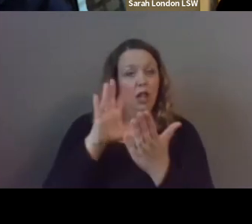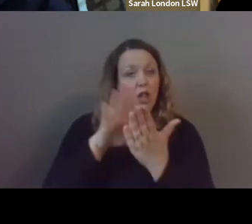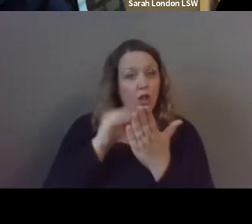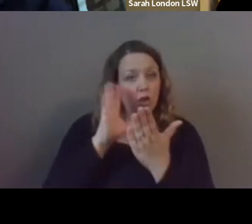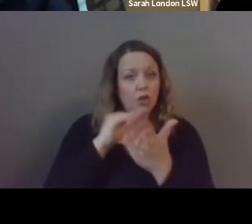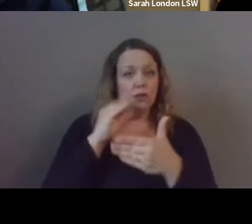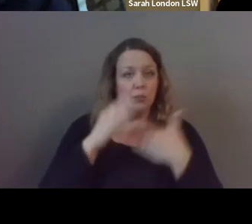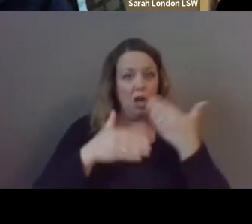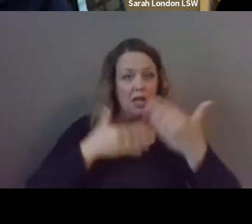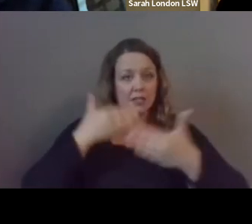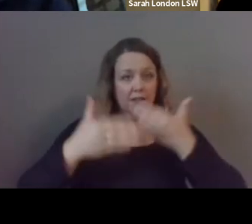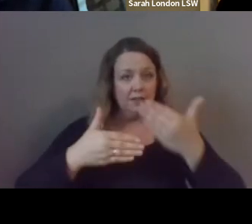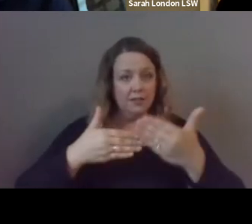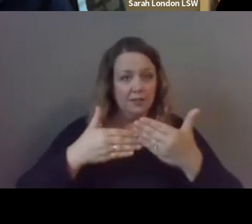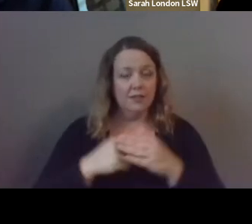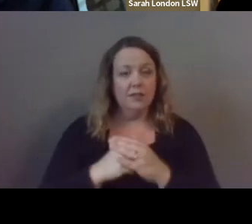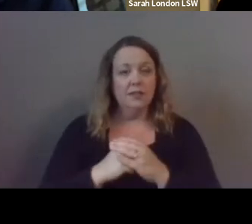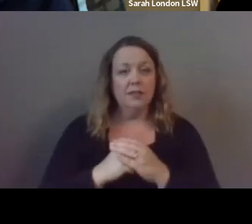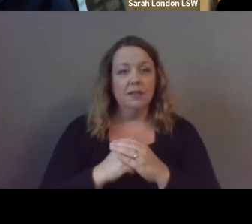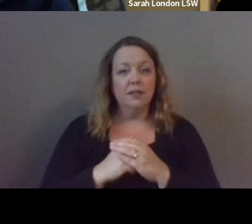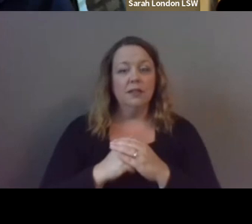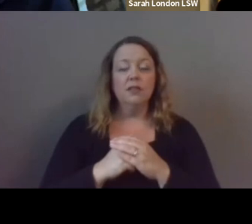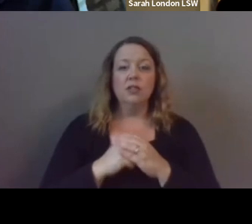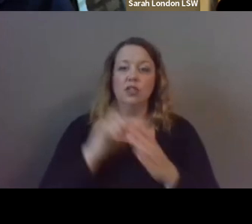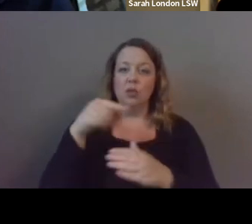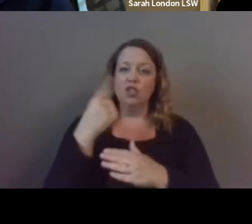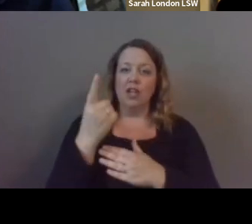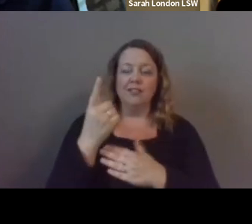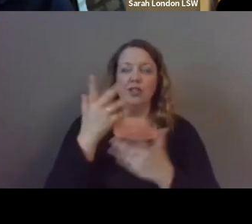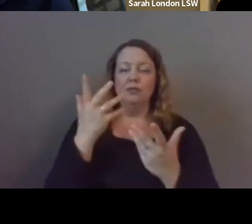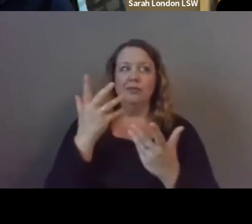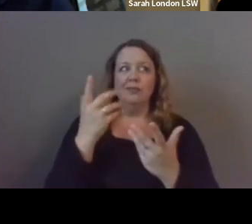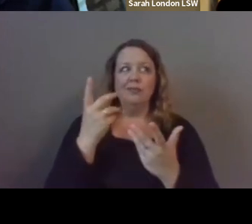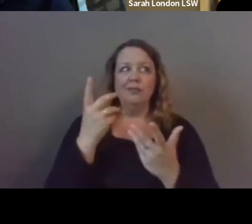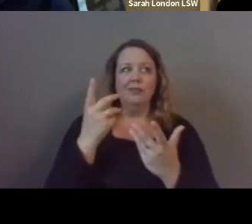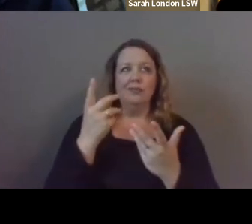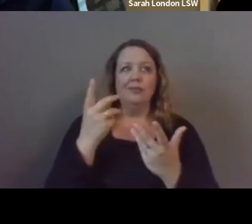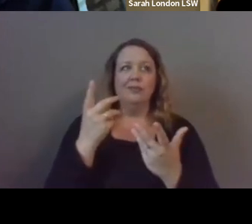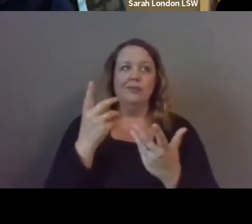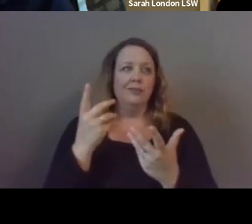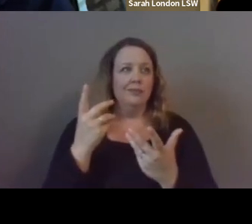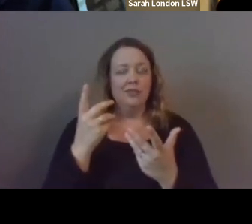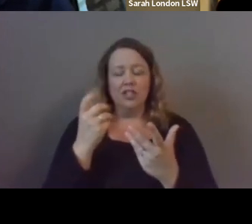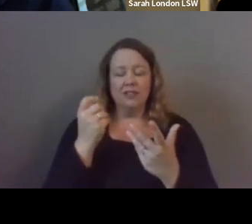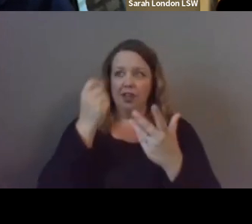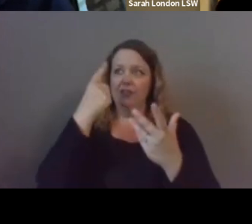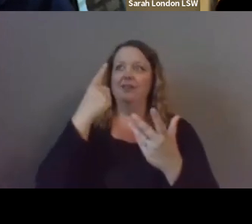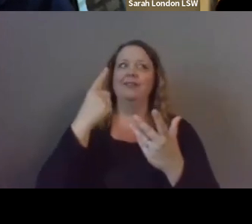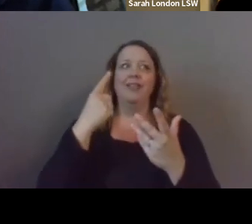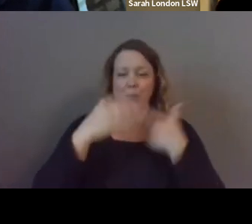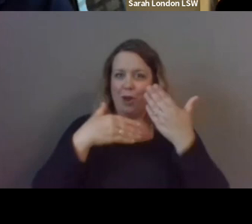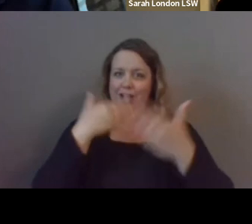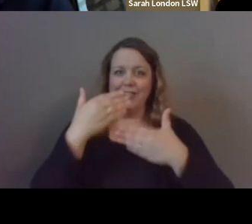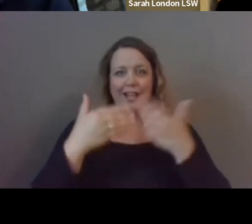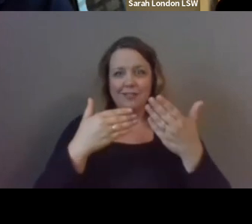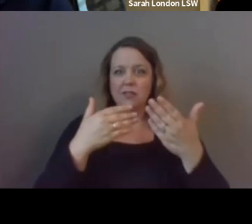so to disencumber the the processes and and and again we don't know what we don't know what levers